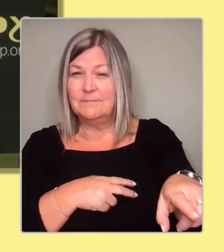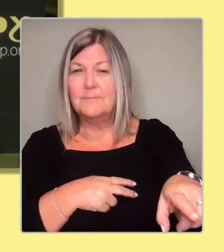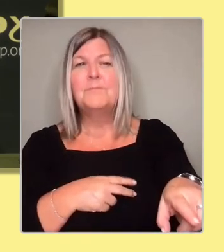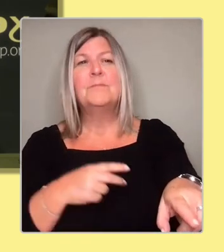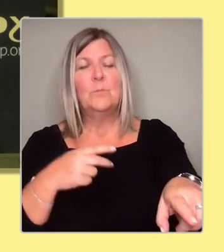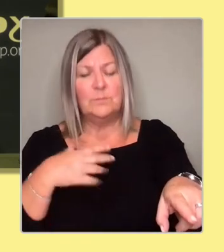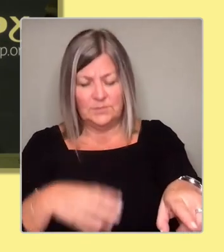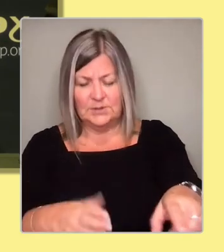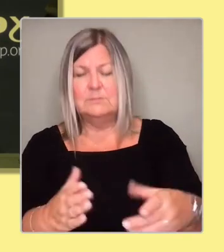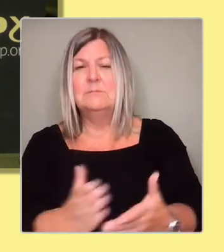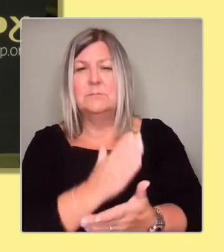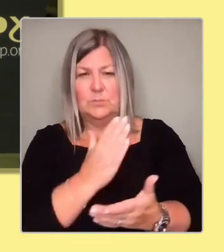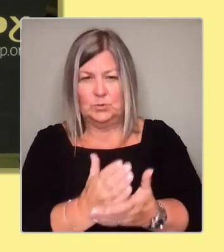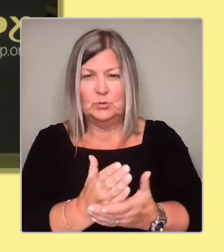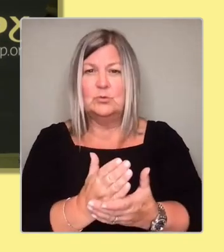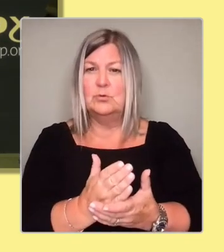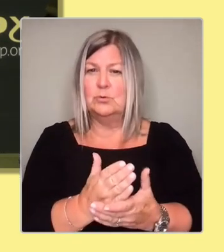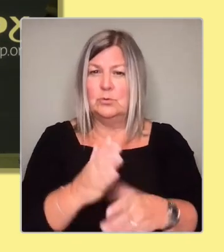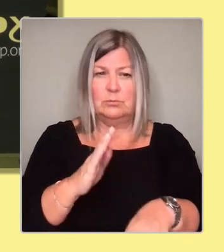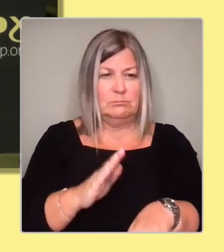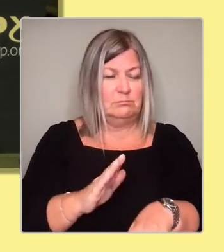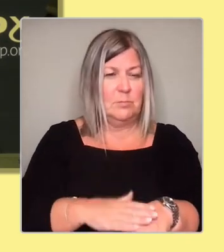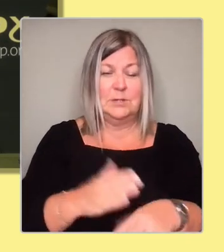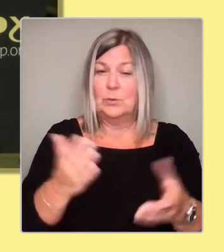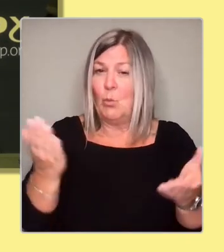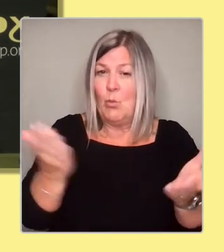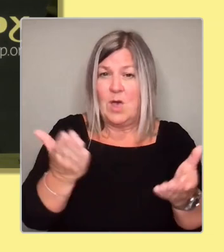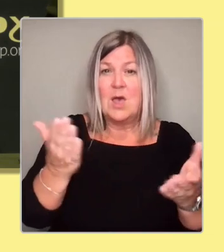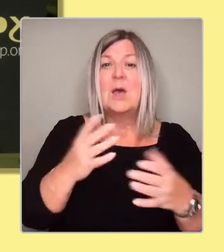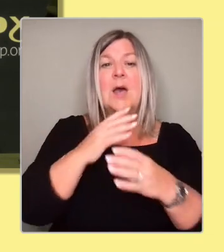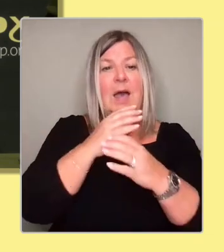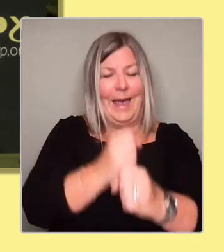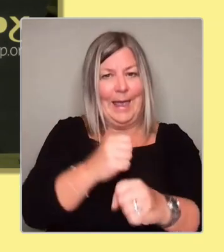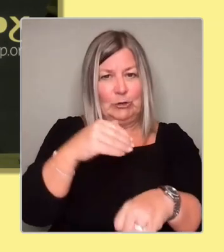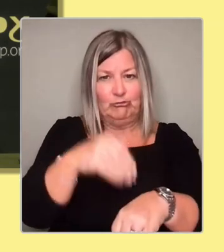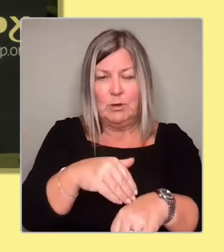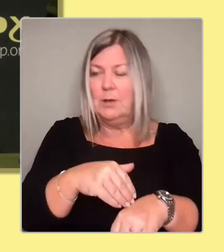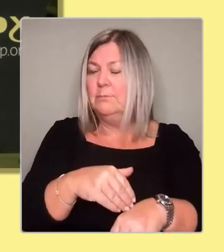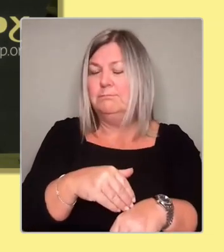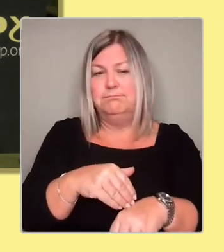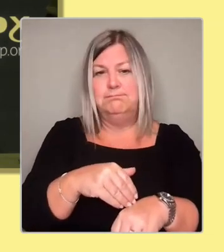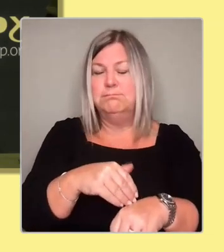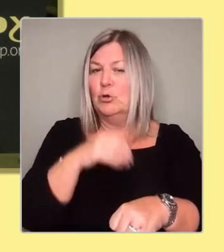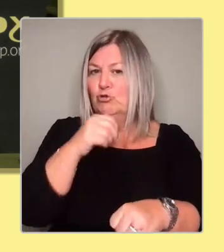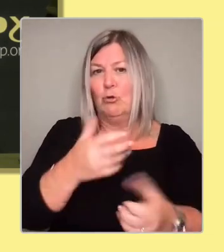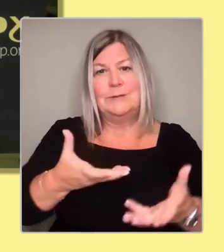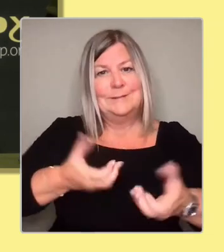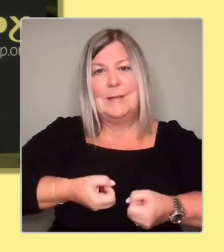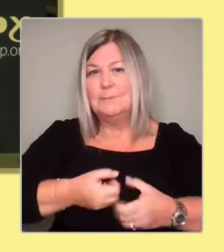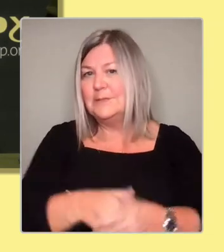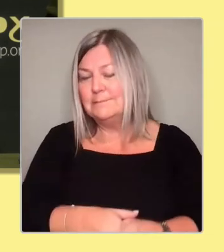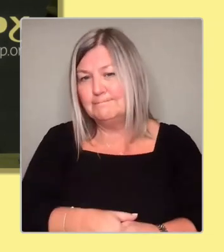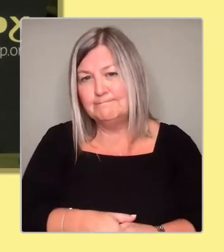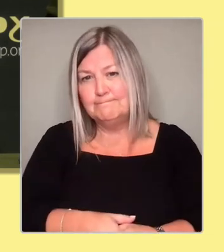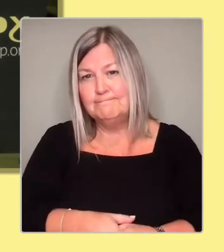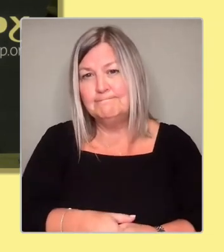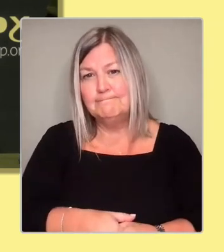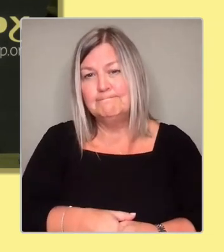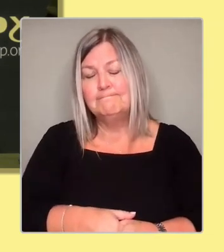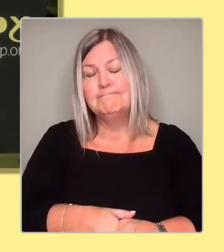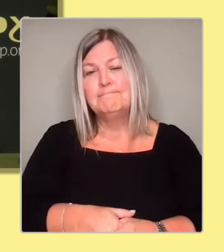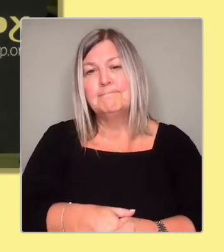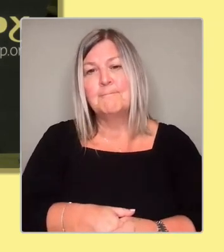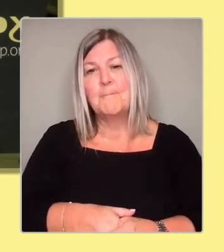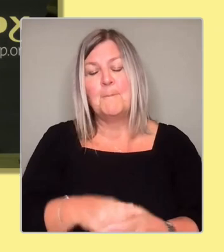hate crime is not tolerated, and is condemned and is tackled. The second thing is on conversion